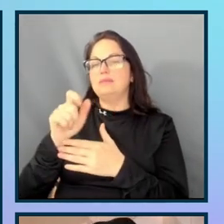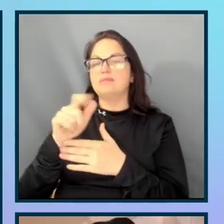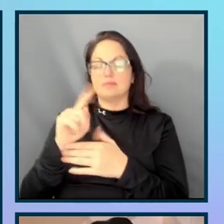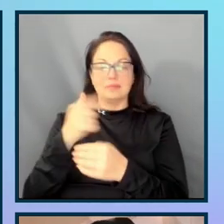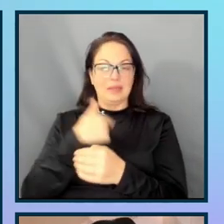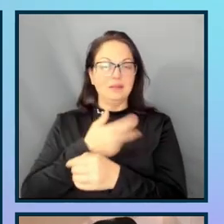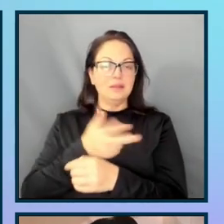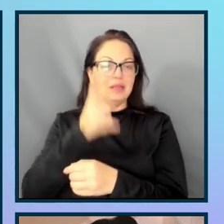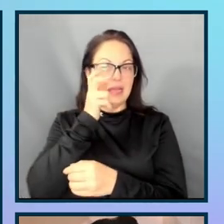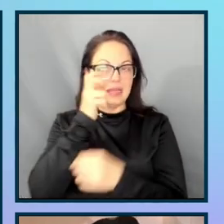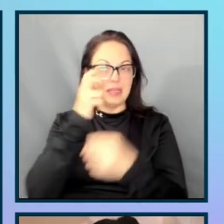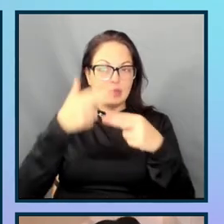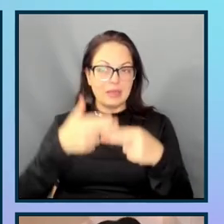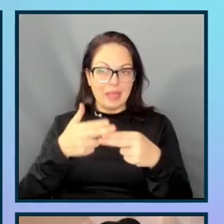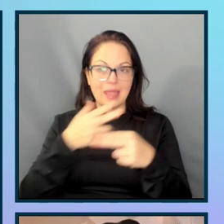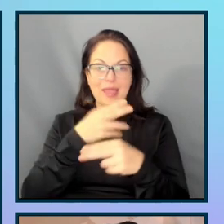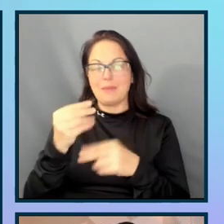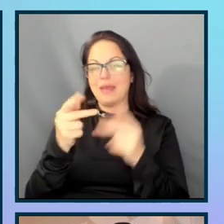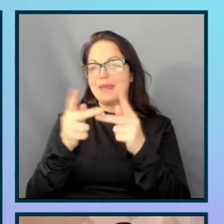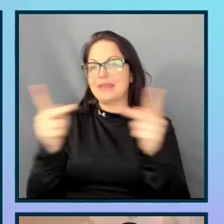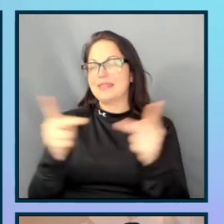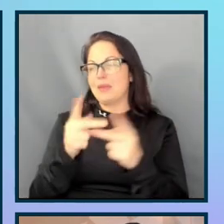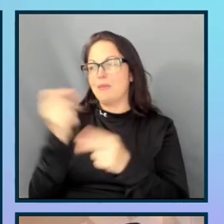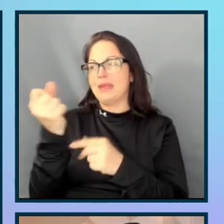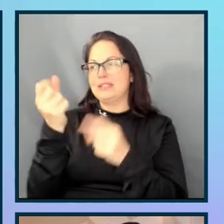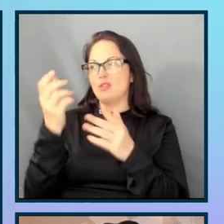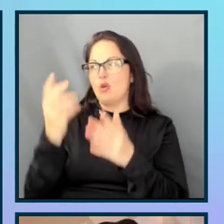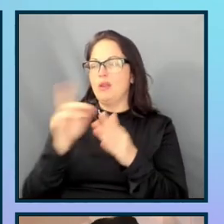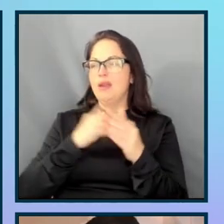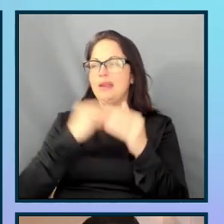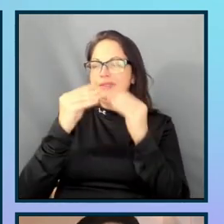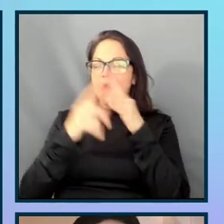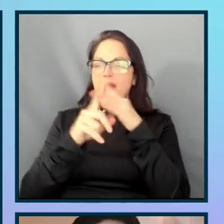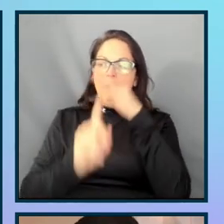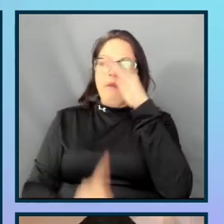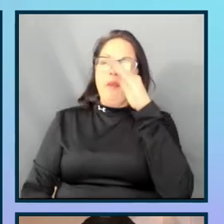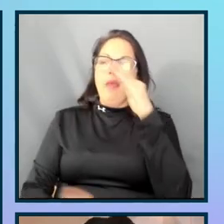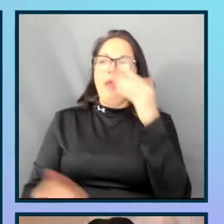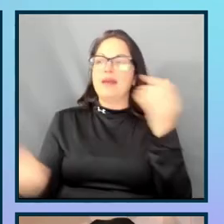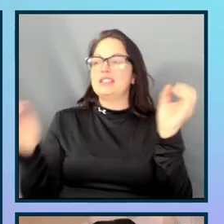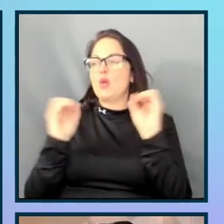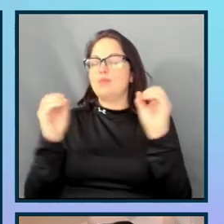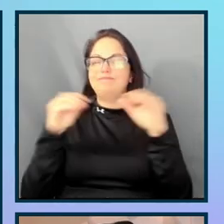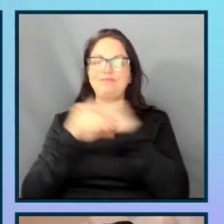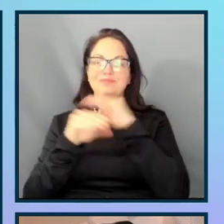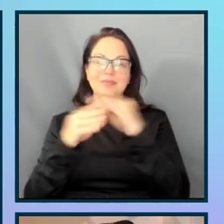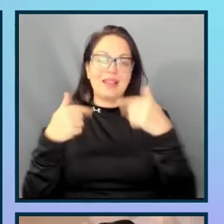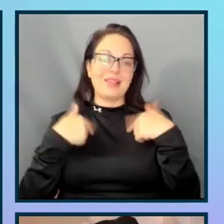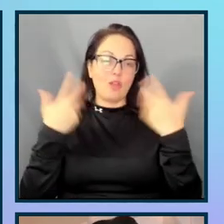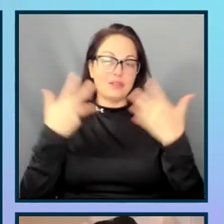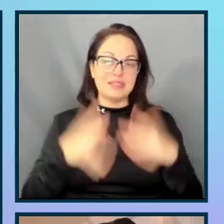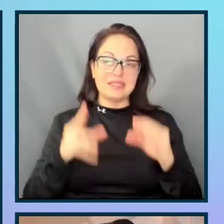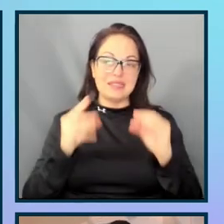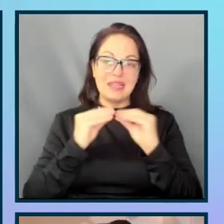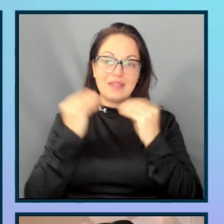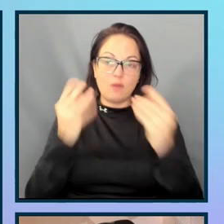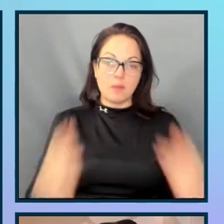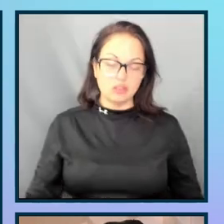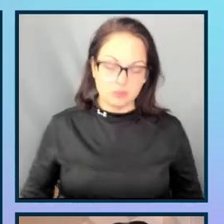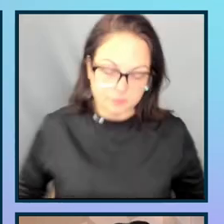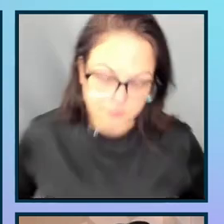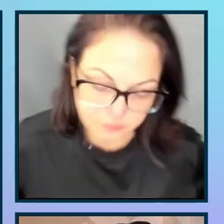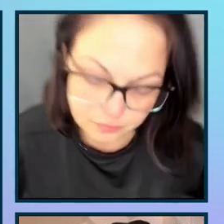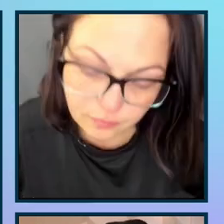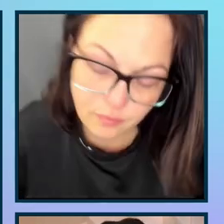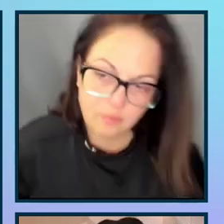name, but the placeholder is gone. I no longer have access to this. So, I lost that information. So, let's move down into